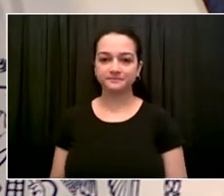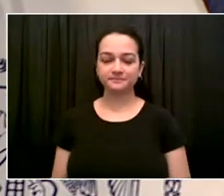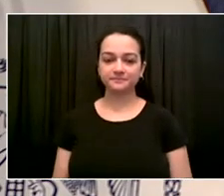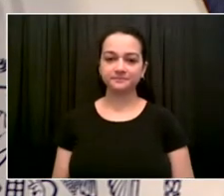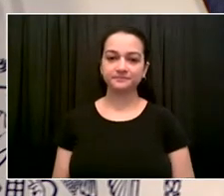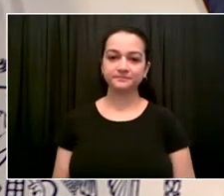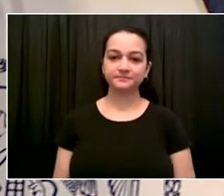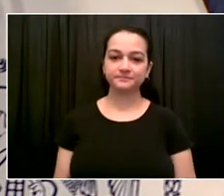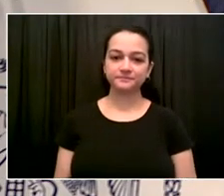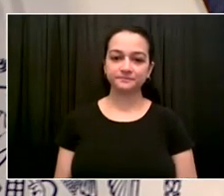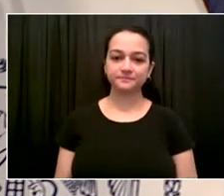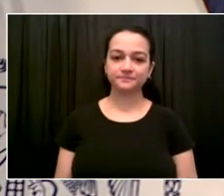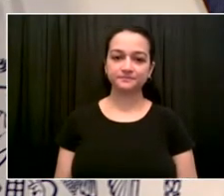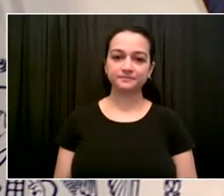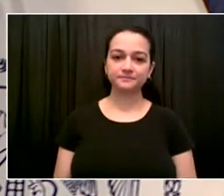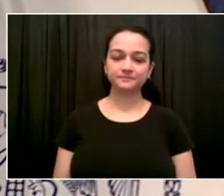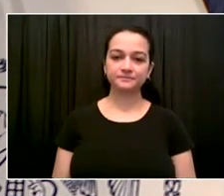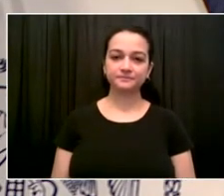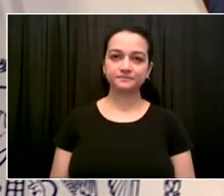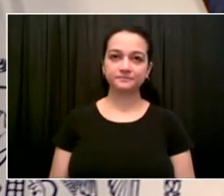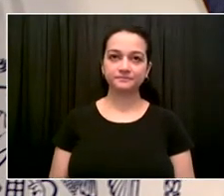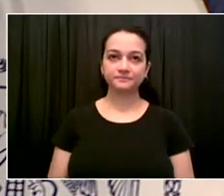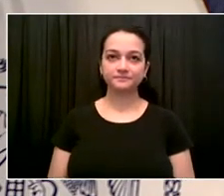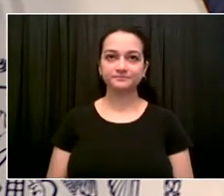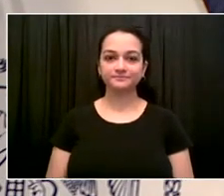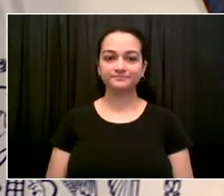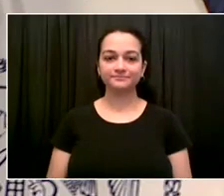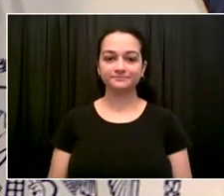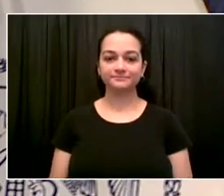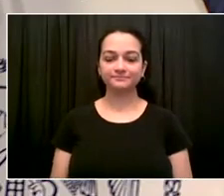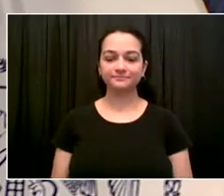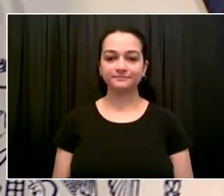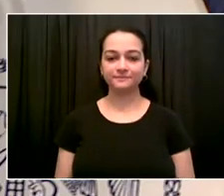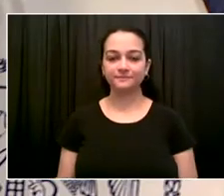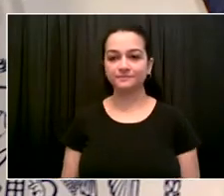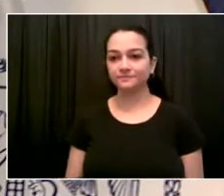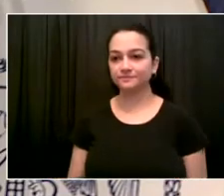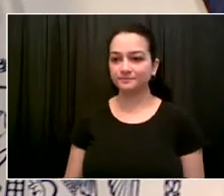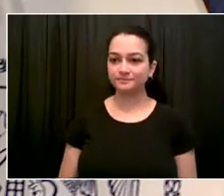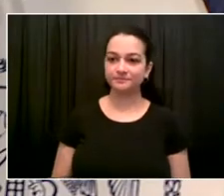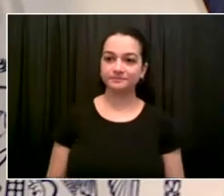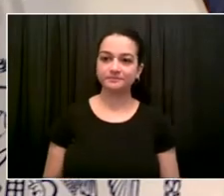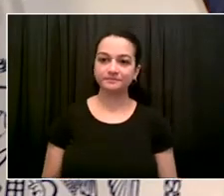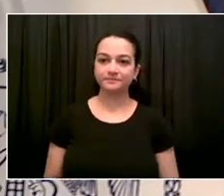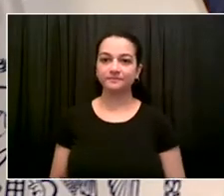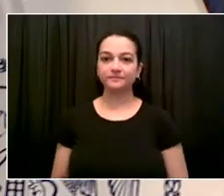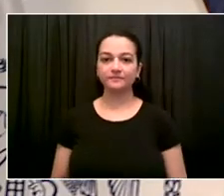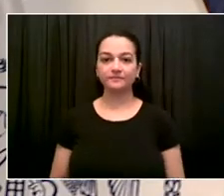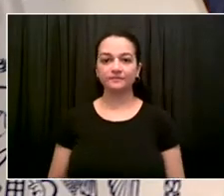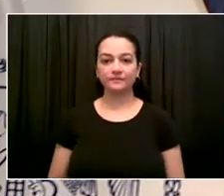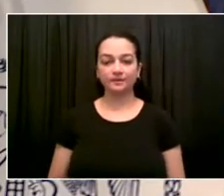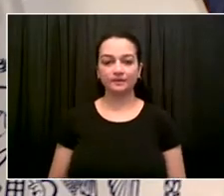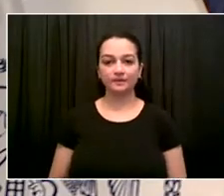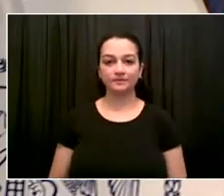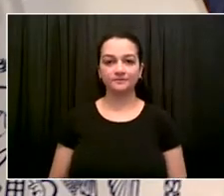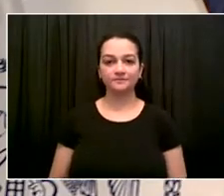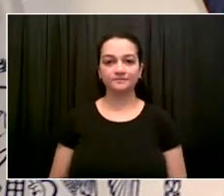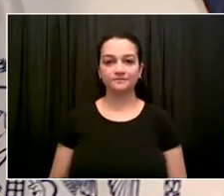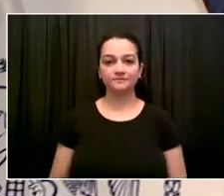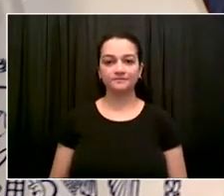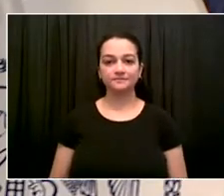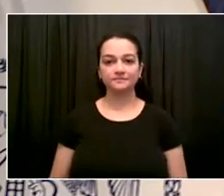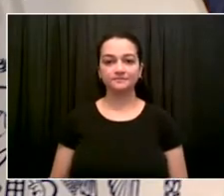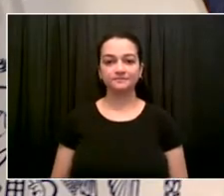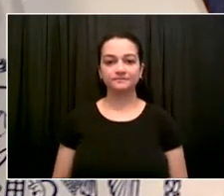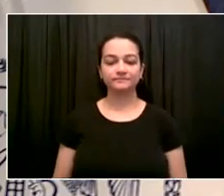aun si usted ha recibido la vacuna. Sigan usando las mascarillas mientras están